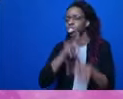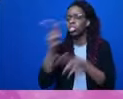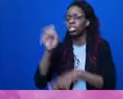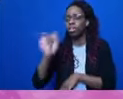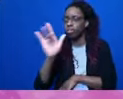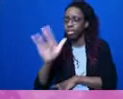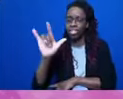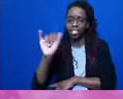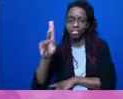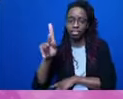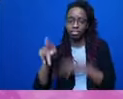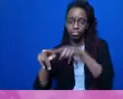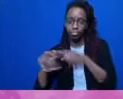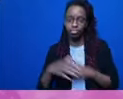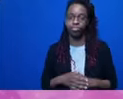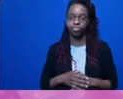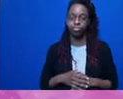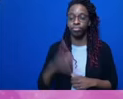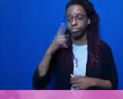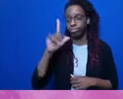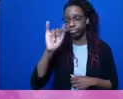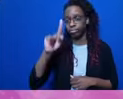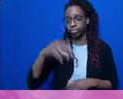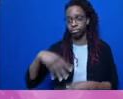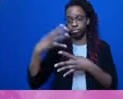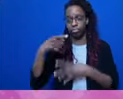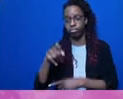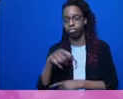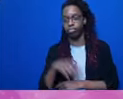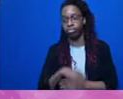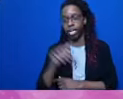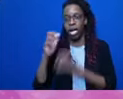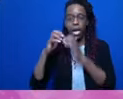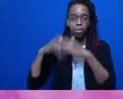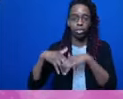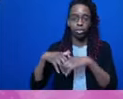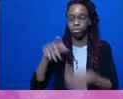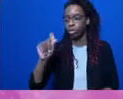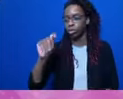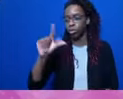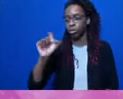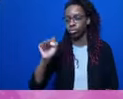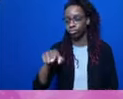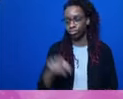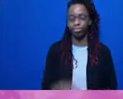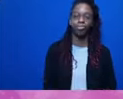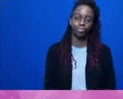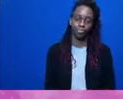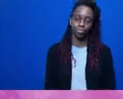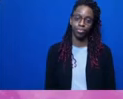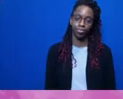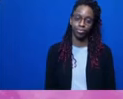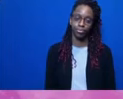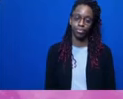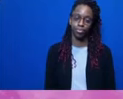resources and information based on all previous sessions that we've had in this series.